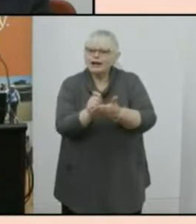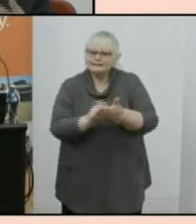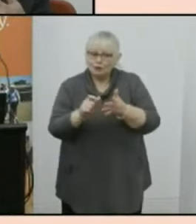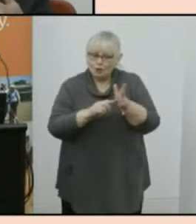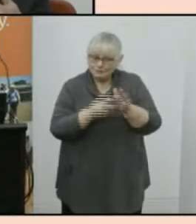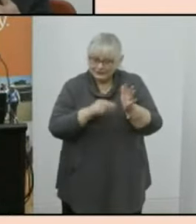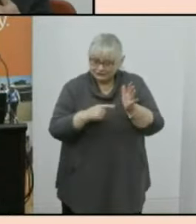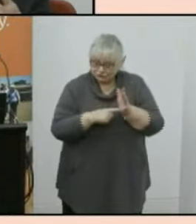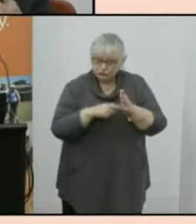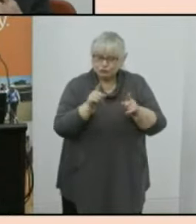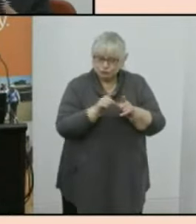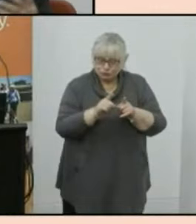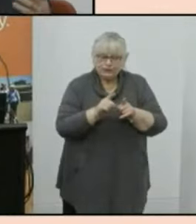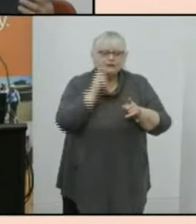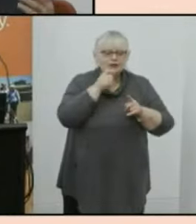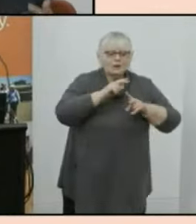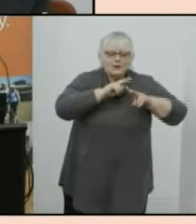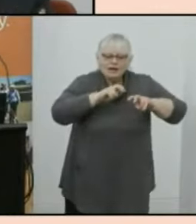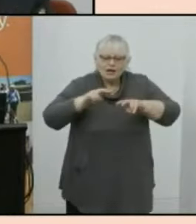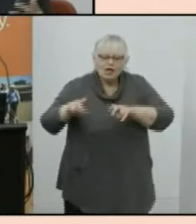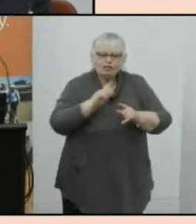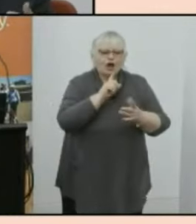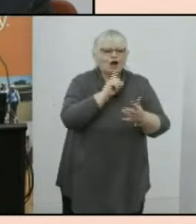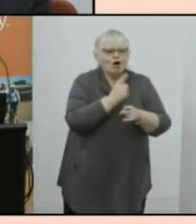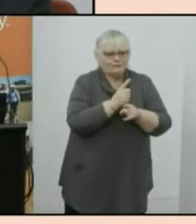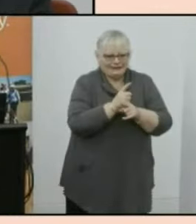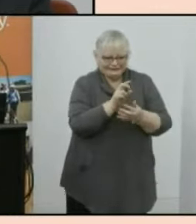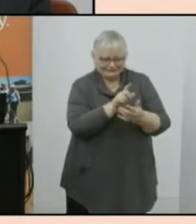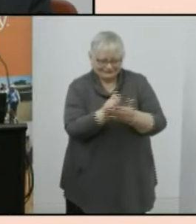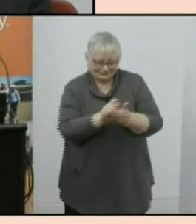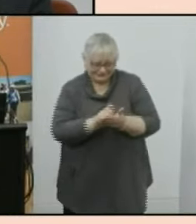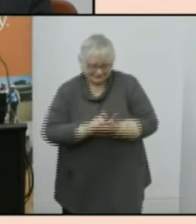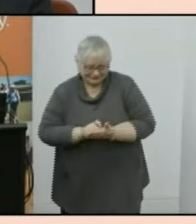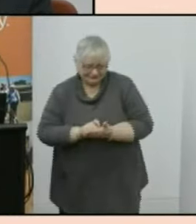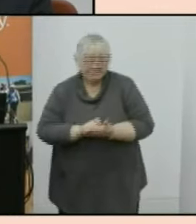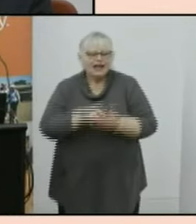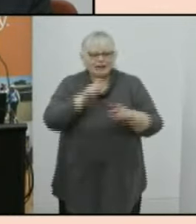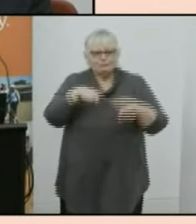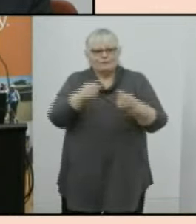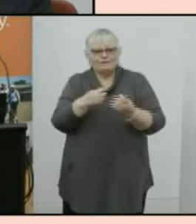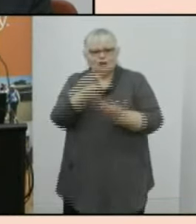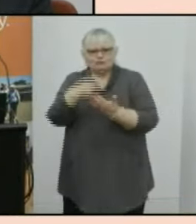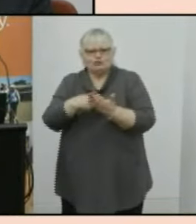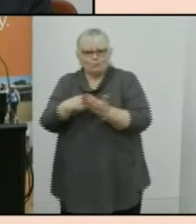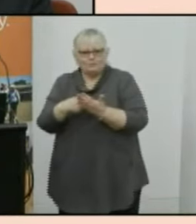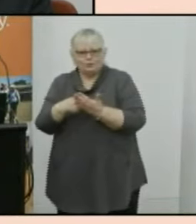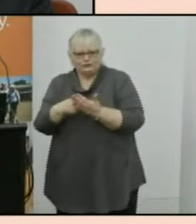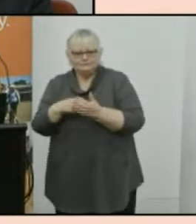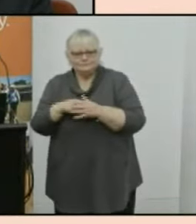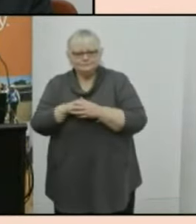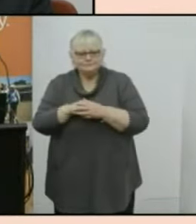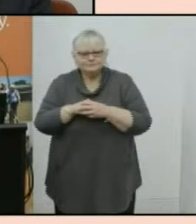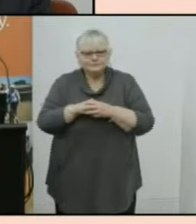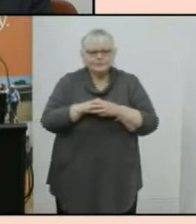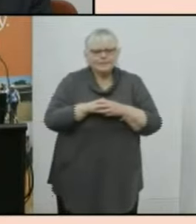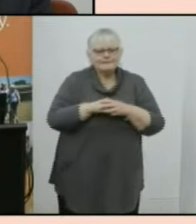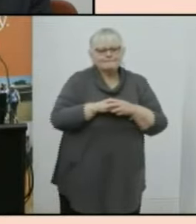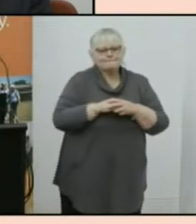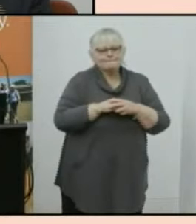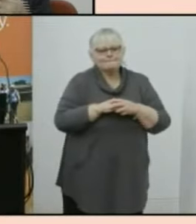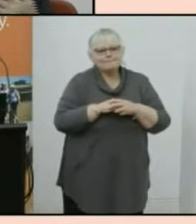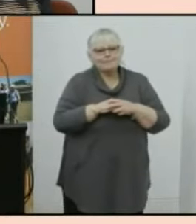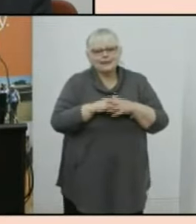comments and we will be providing detail on that in a in a detailed um uh in a detailed article